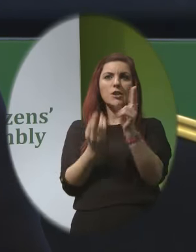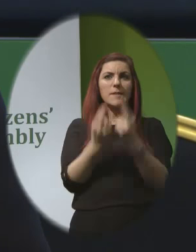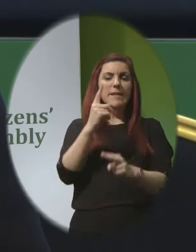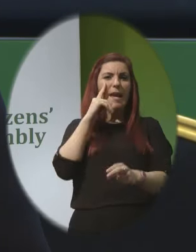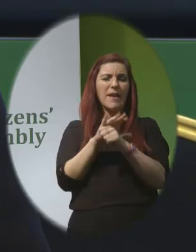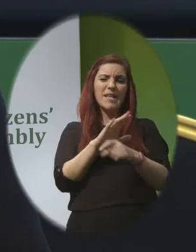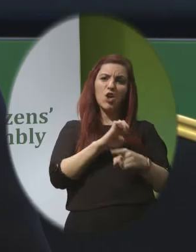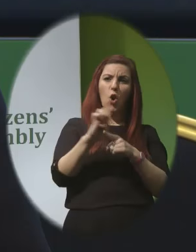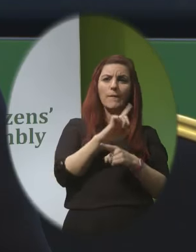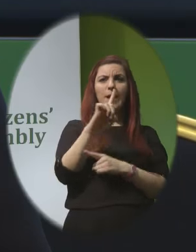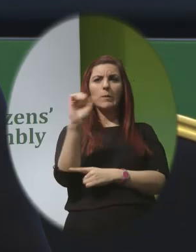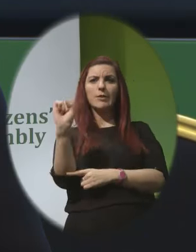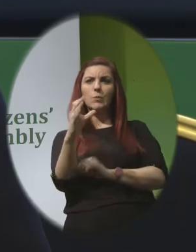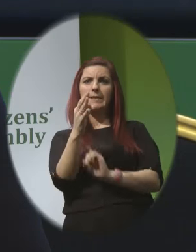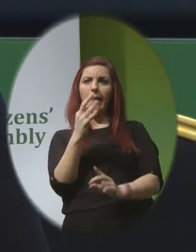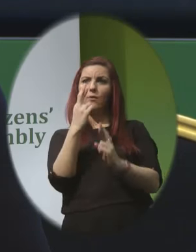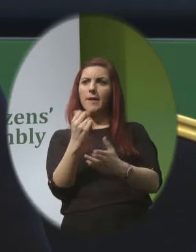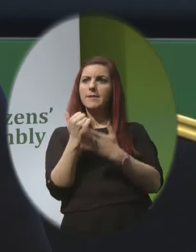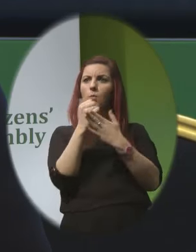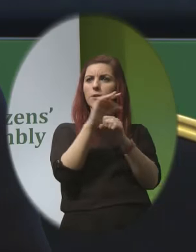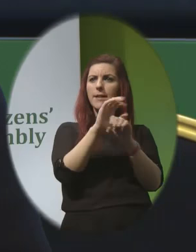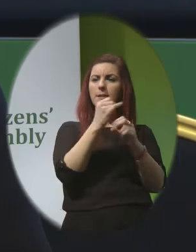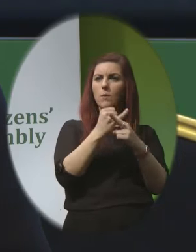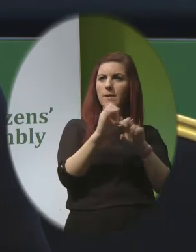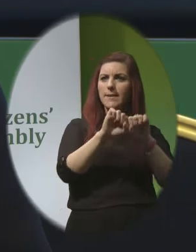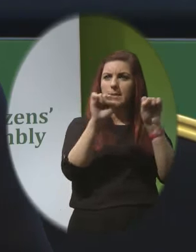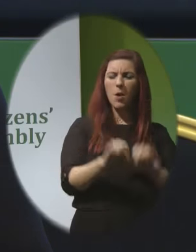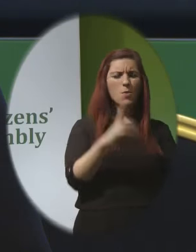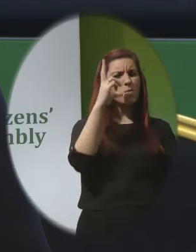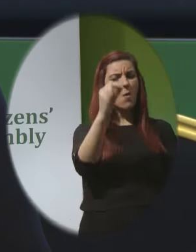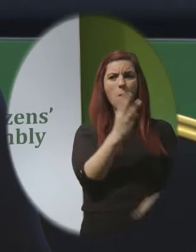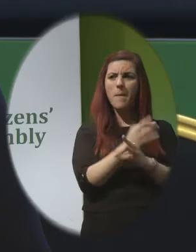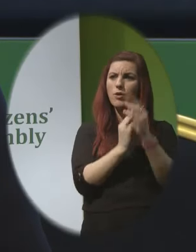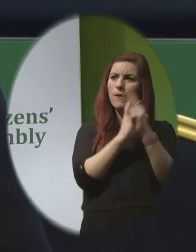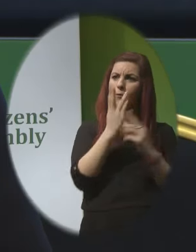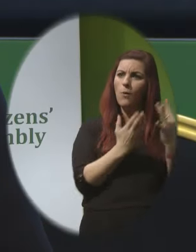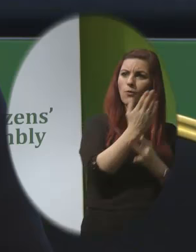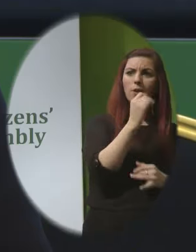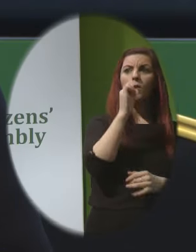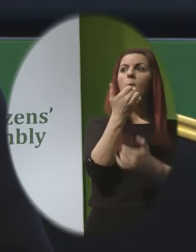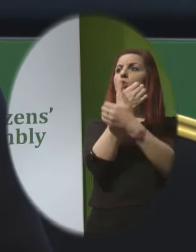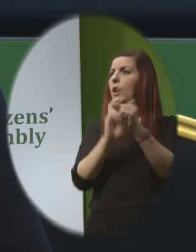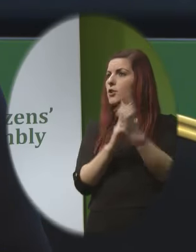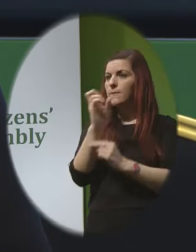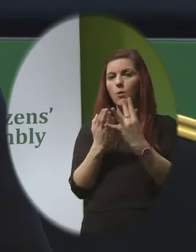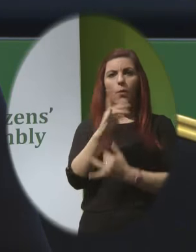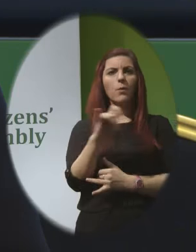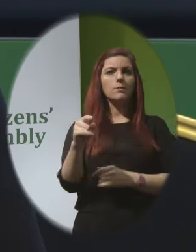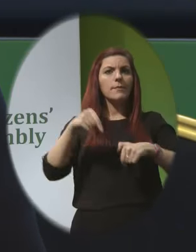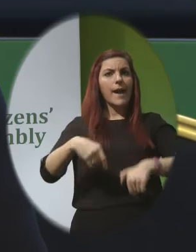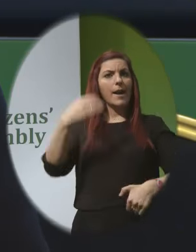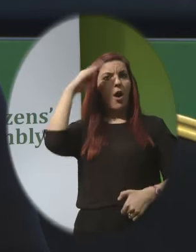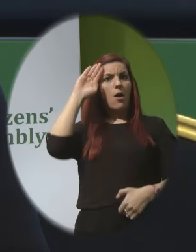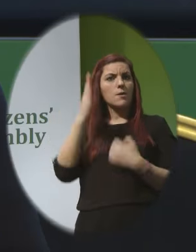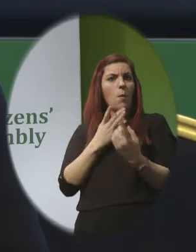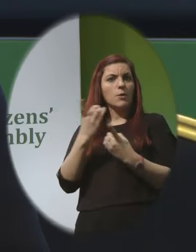full support in the school system No parent should have to go through this No child should have to go through this In Ireland this is what we do